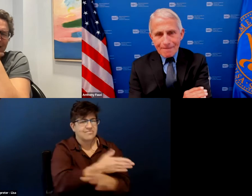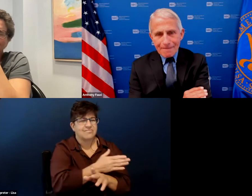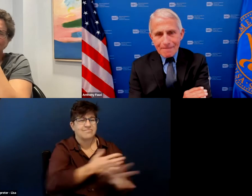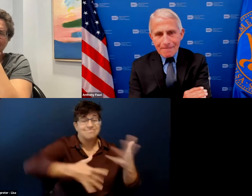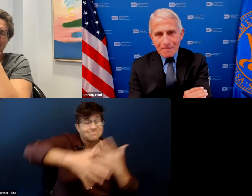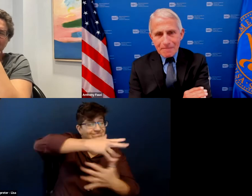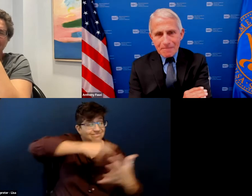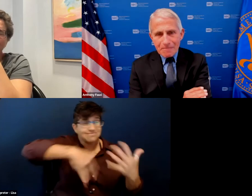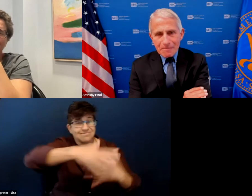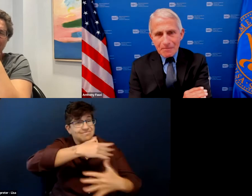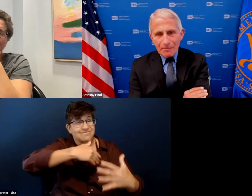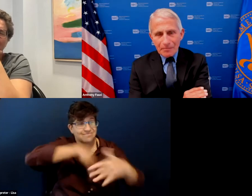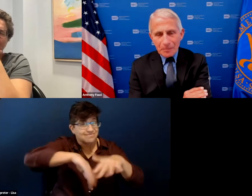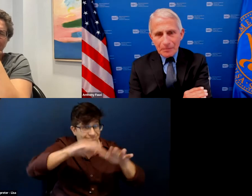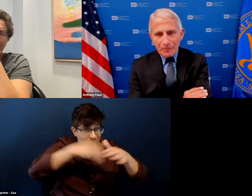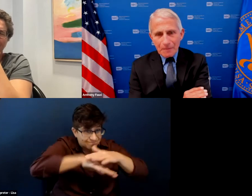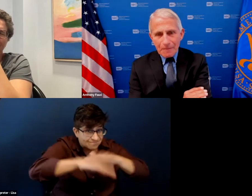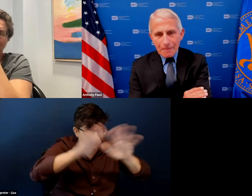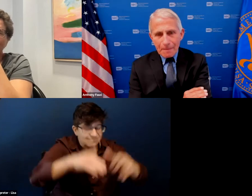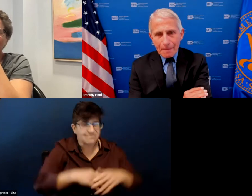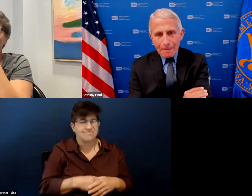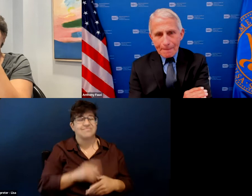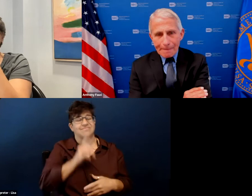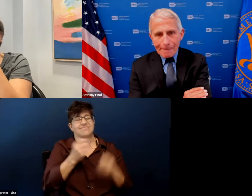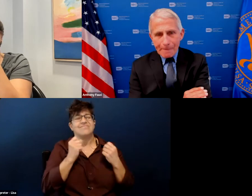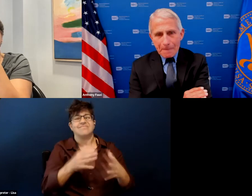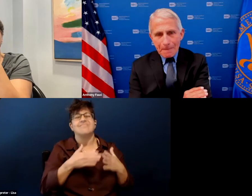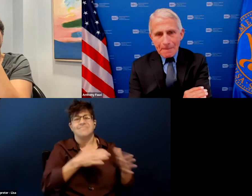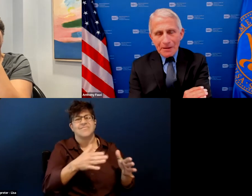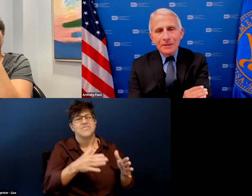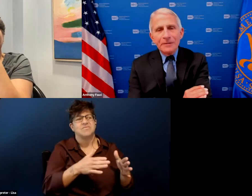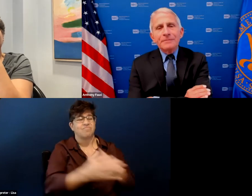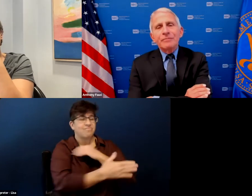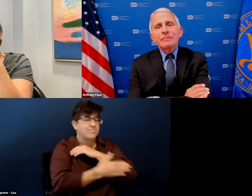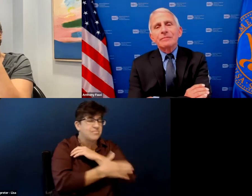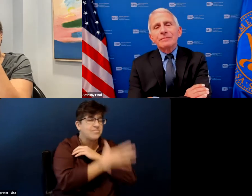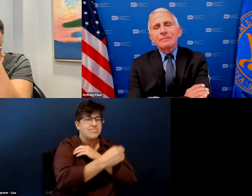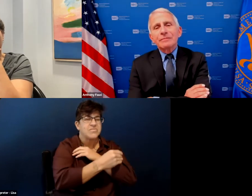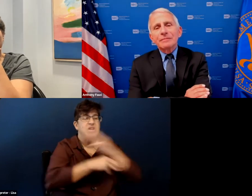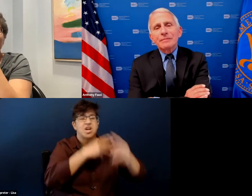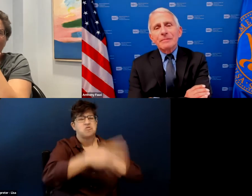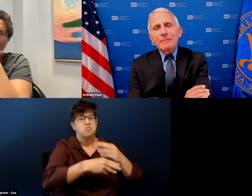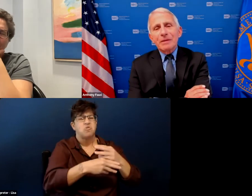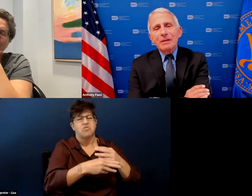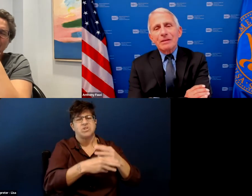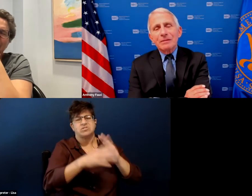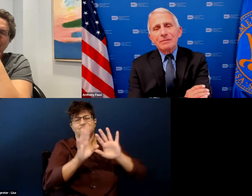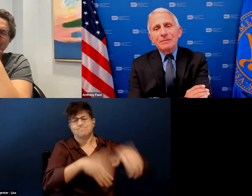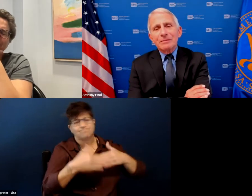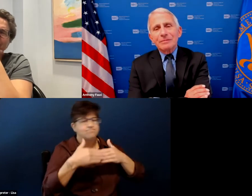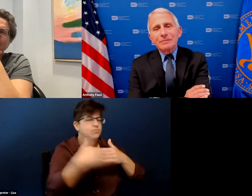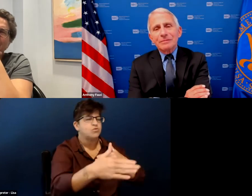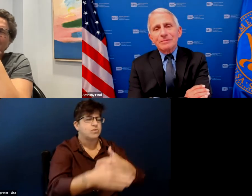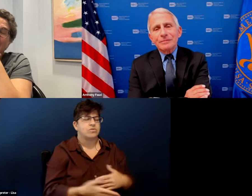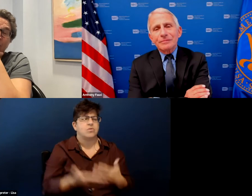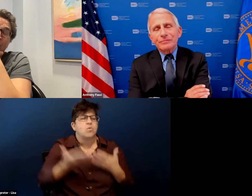i mean really in many ways the country in the world has moved on and what's your thoughts about um